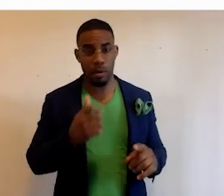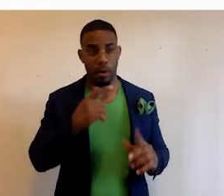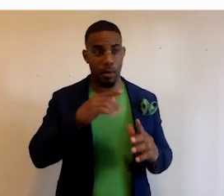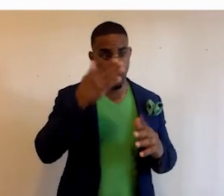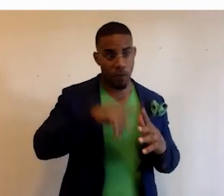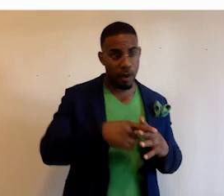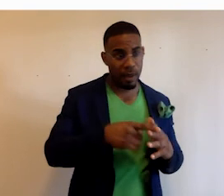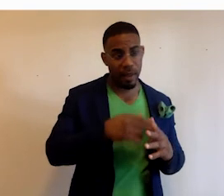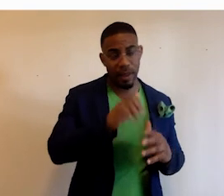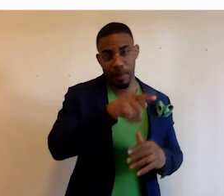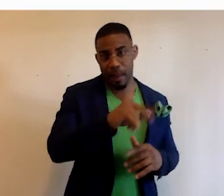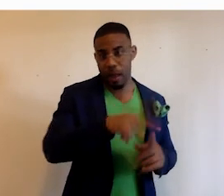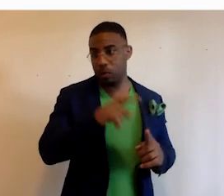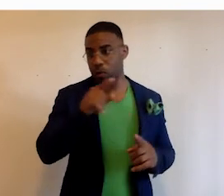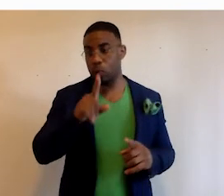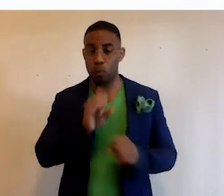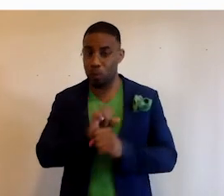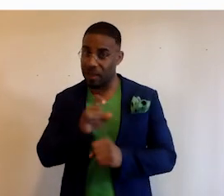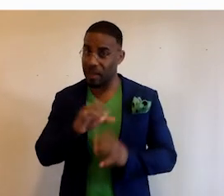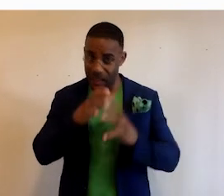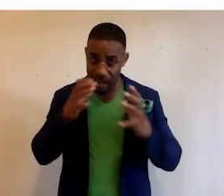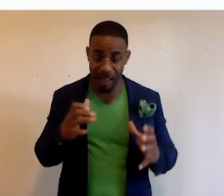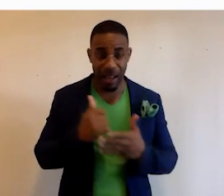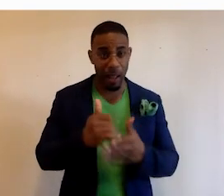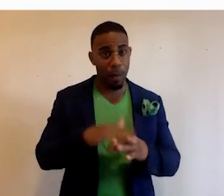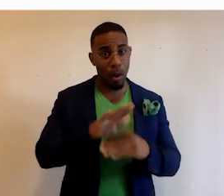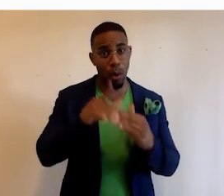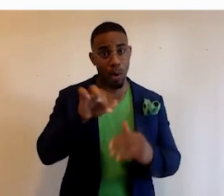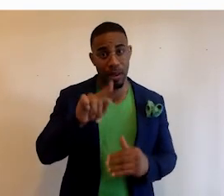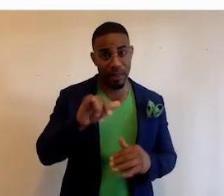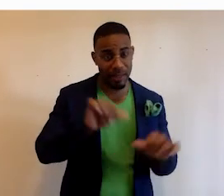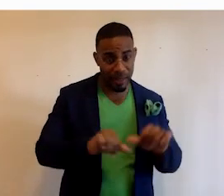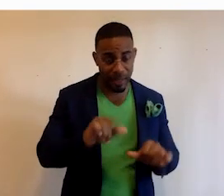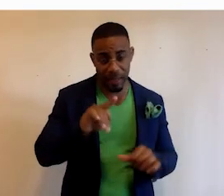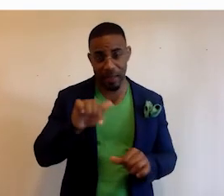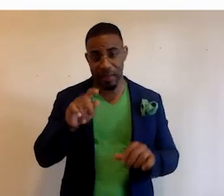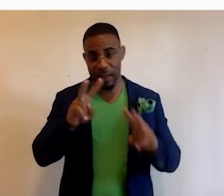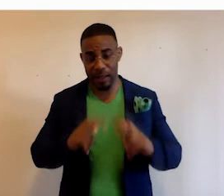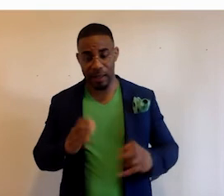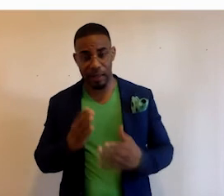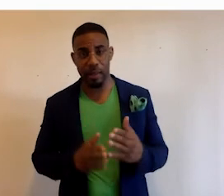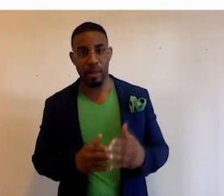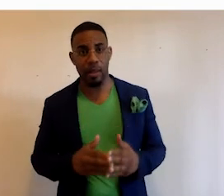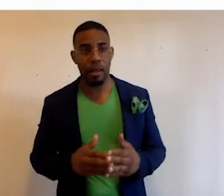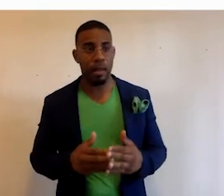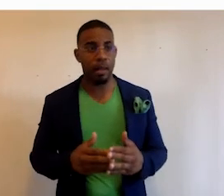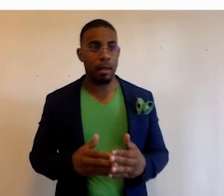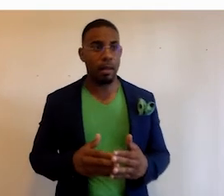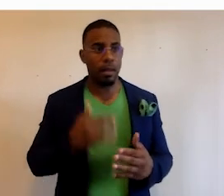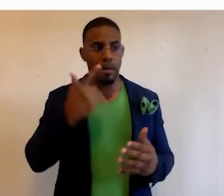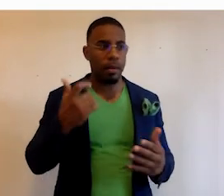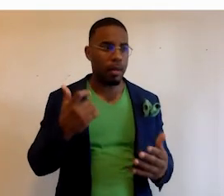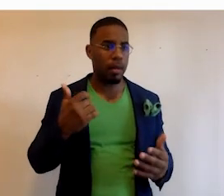kind of stuff to, we really need a whole lot of help on the whole data science and data analytics side. Yeah.